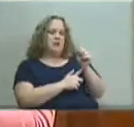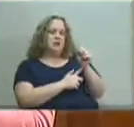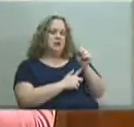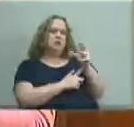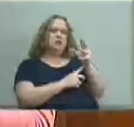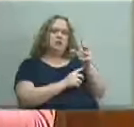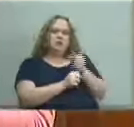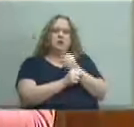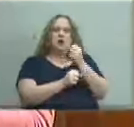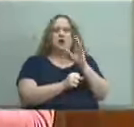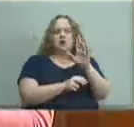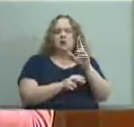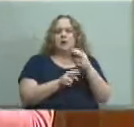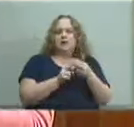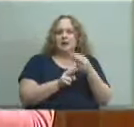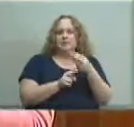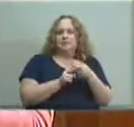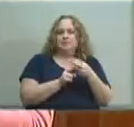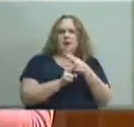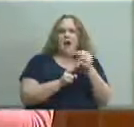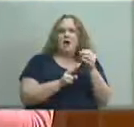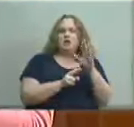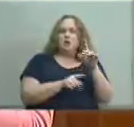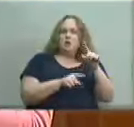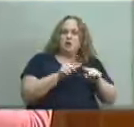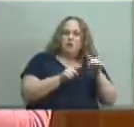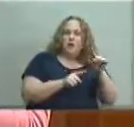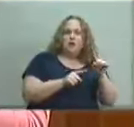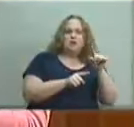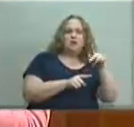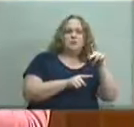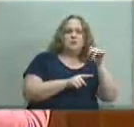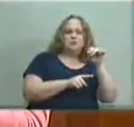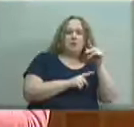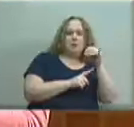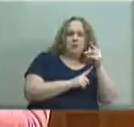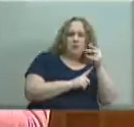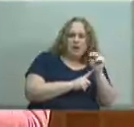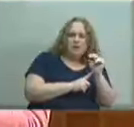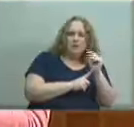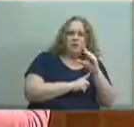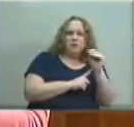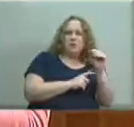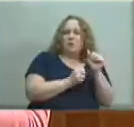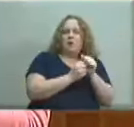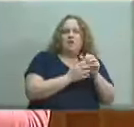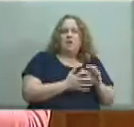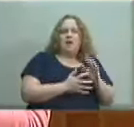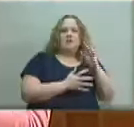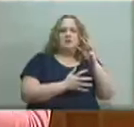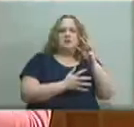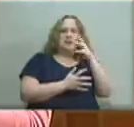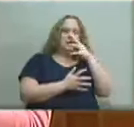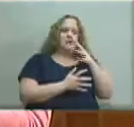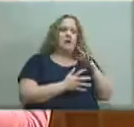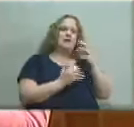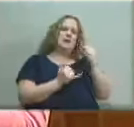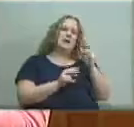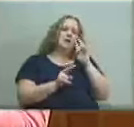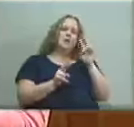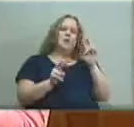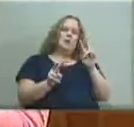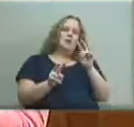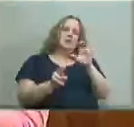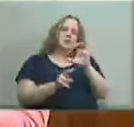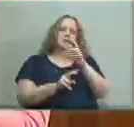diverse population without any consideration to the most social economic challenge and african american population of this county now we can all sit back and watch the scores